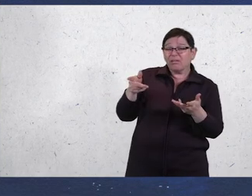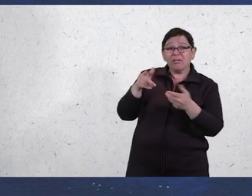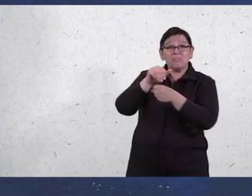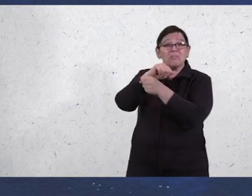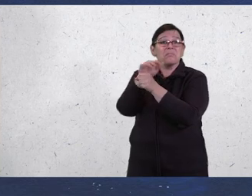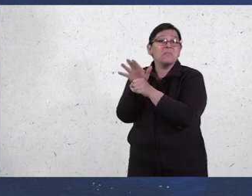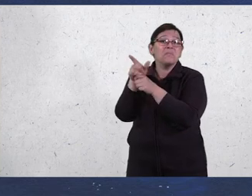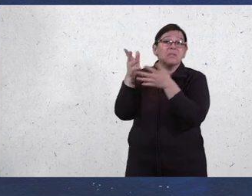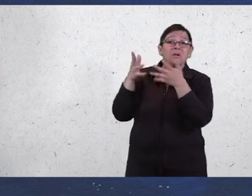to normal.